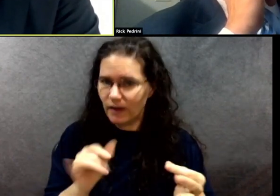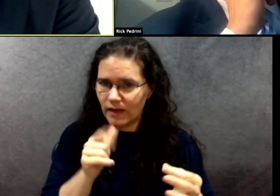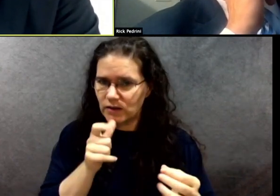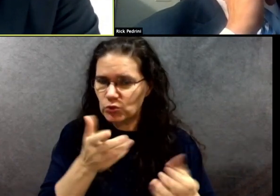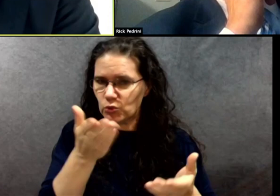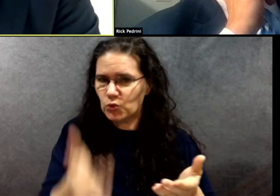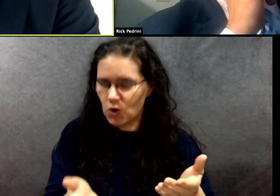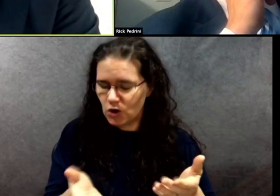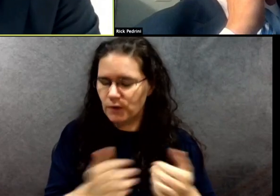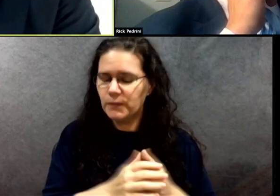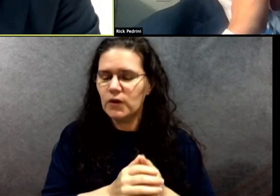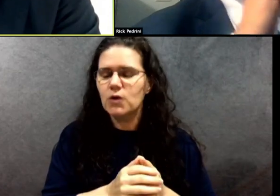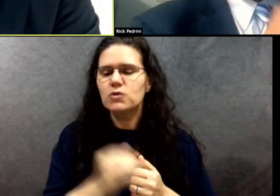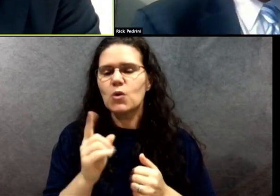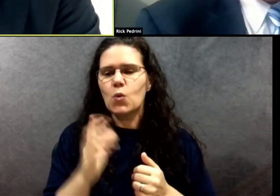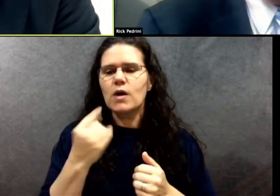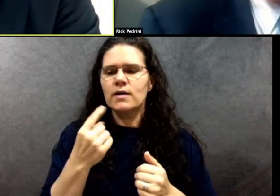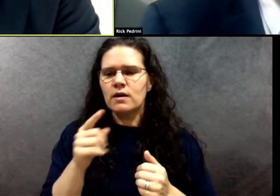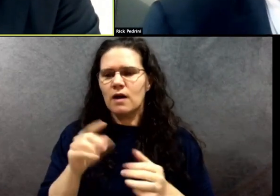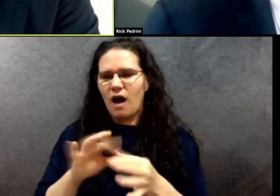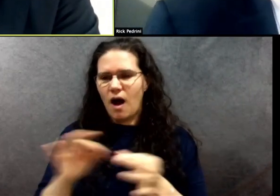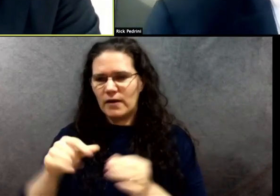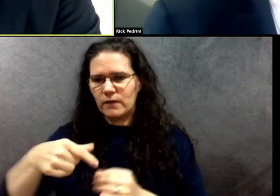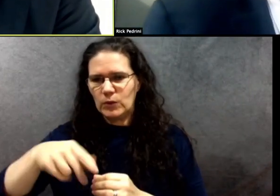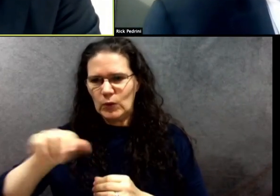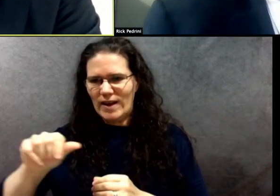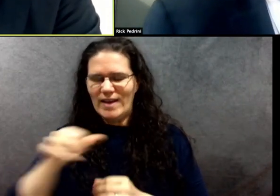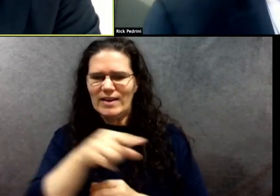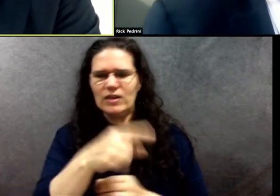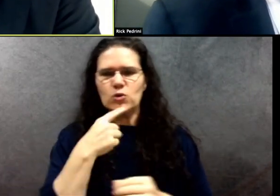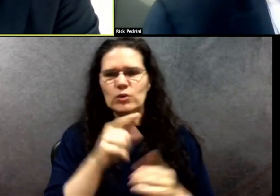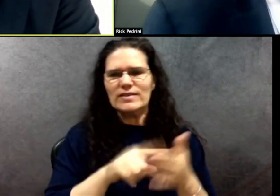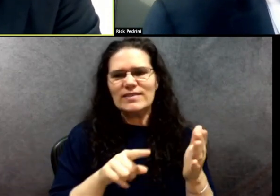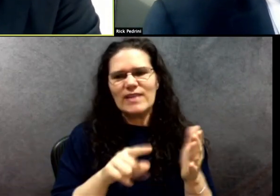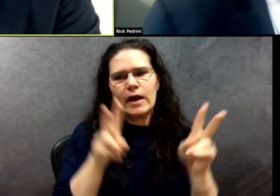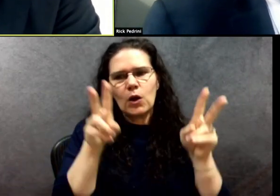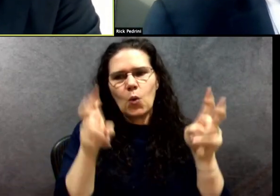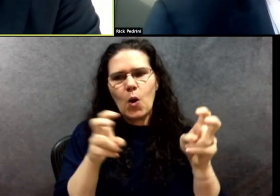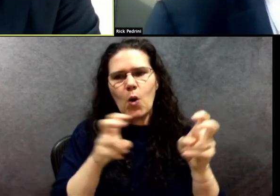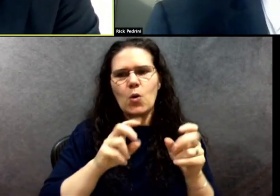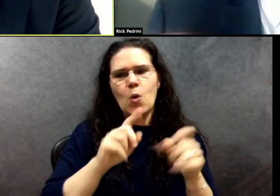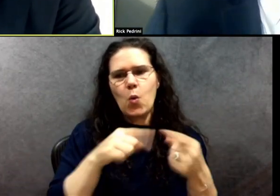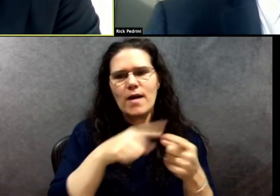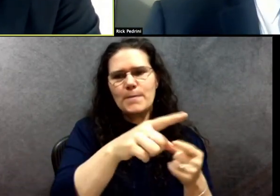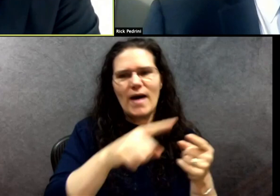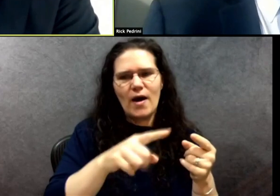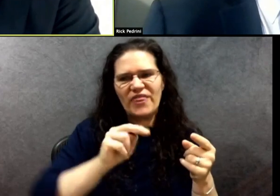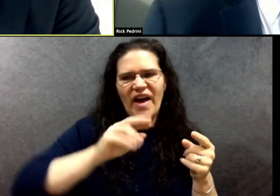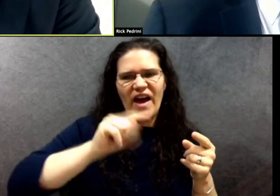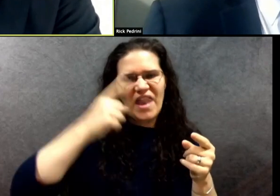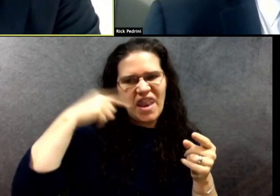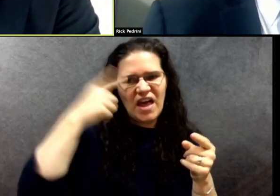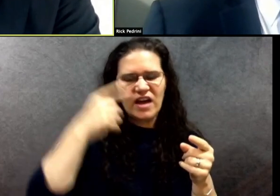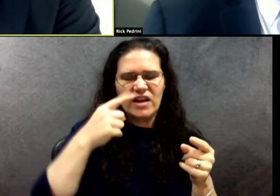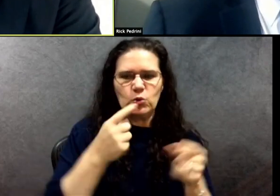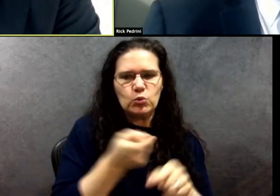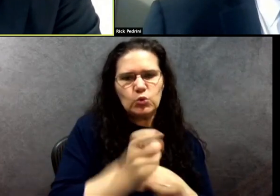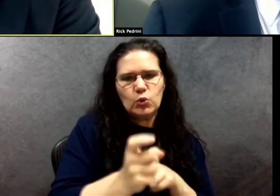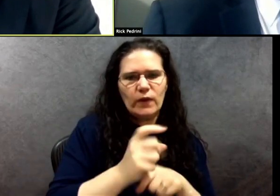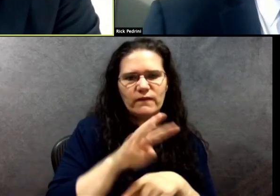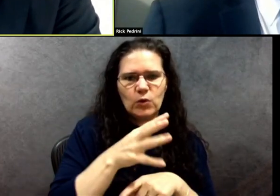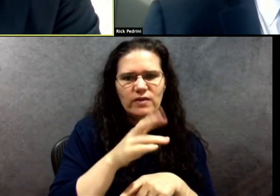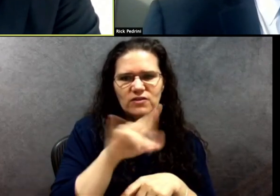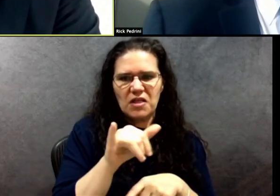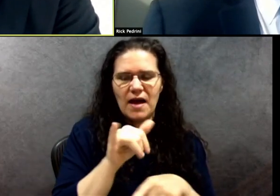past writings, Lieutenant Pedrini wrote, how about that nut who decided to ruin the 4th of July in New York by climbing up the Statue of Liberty, just your